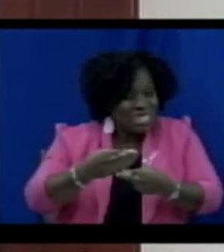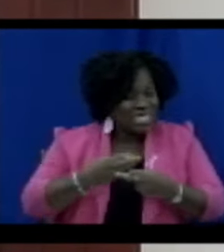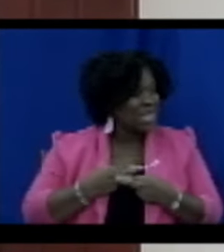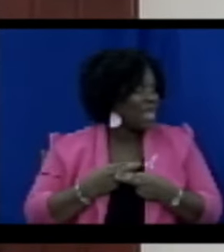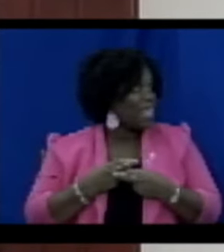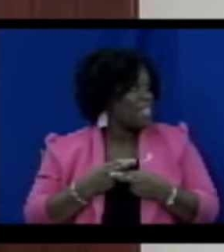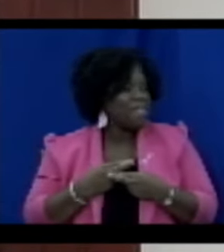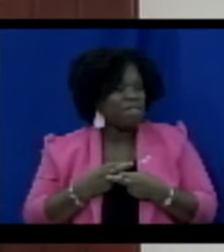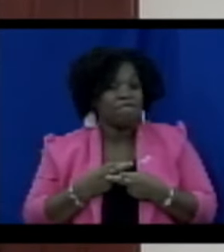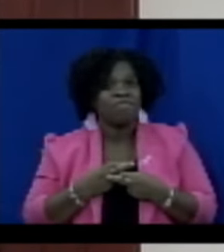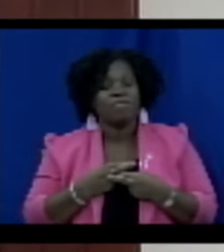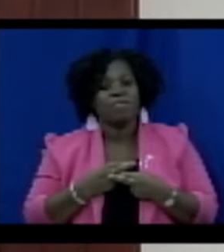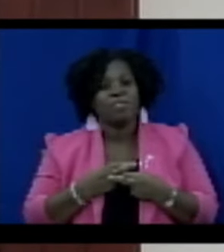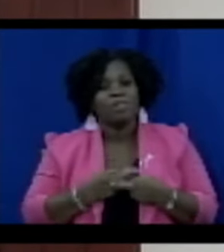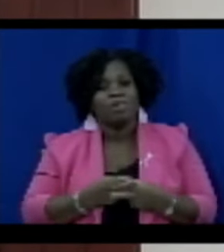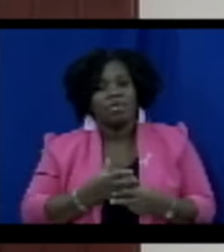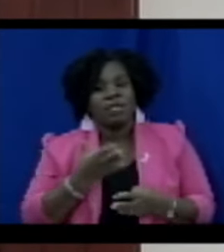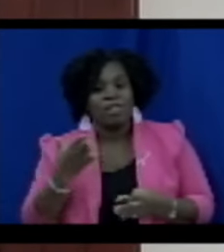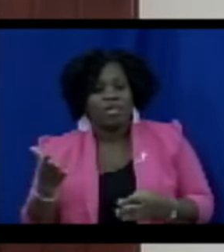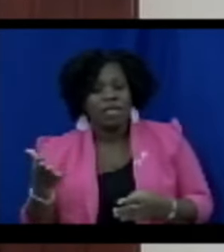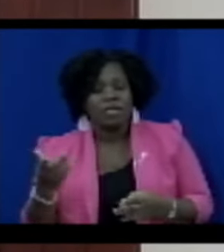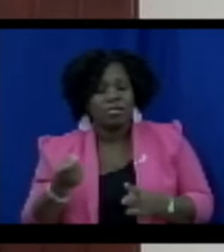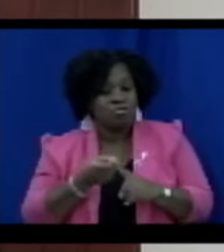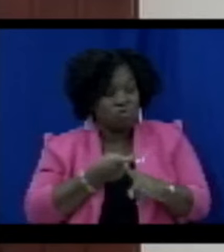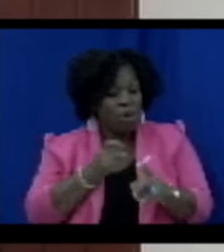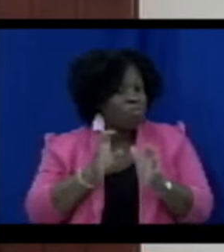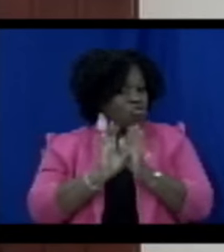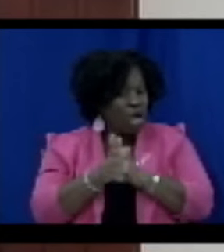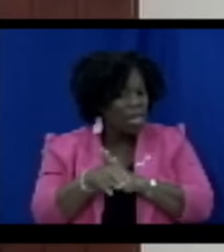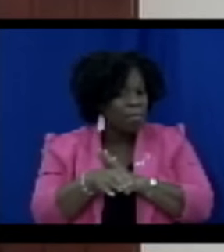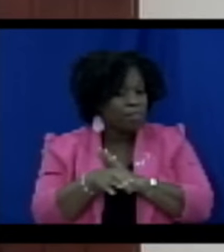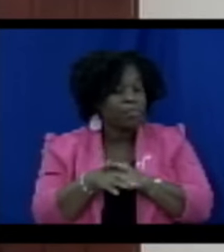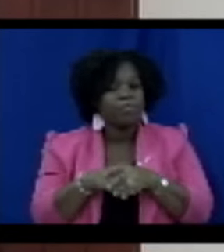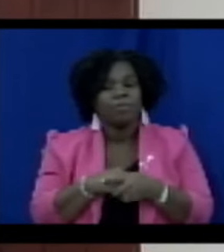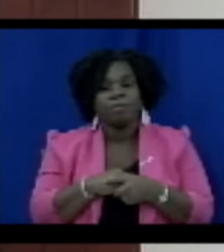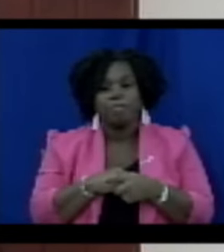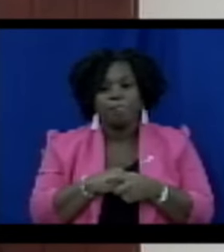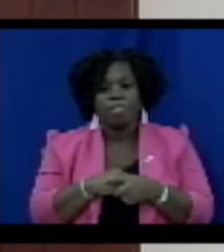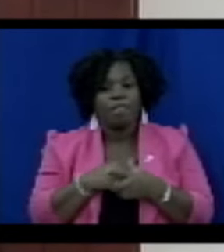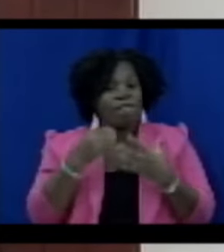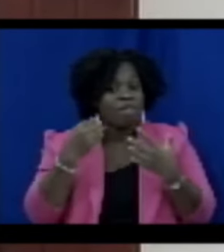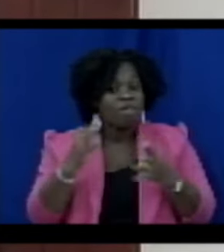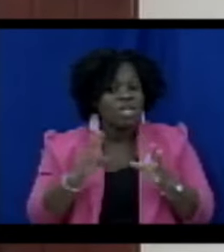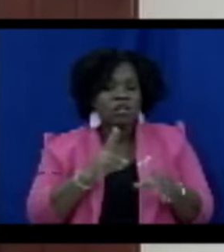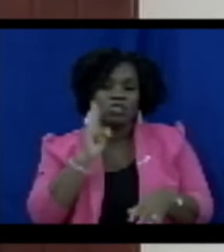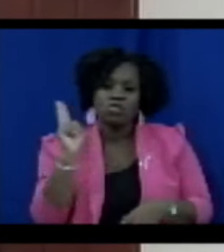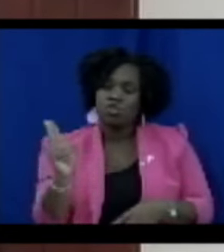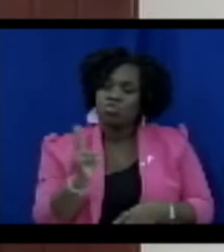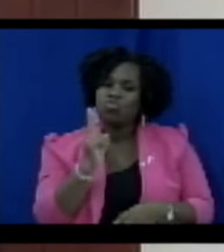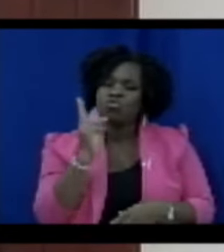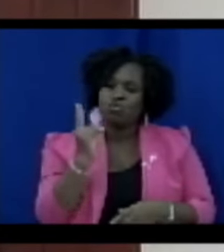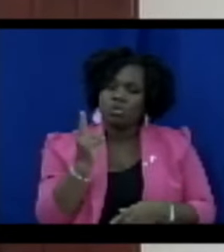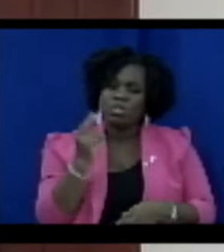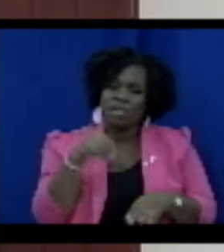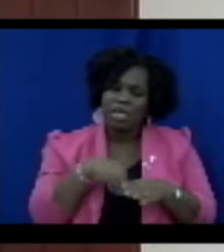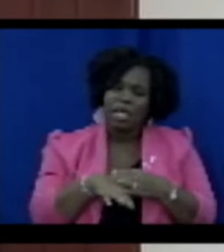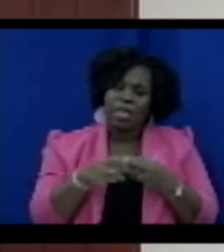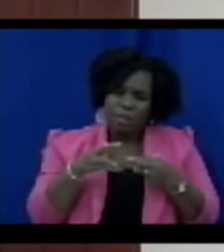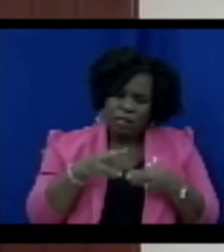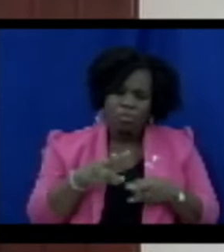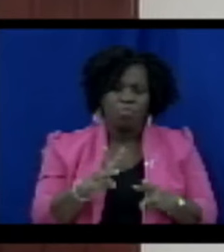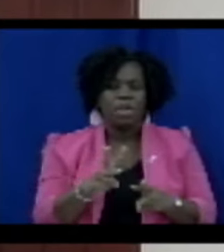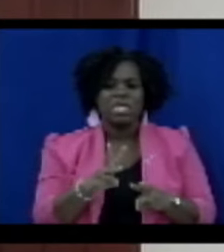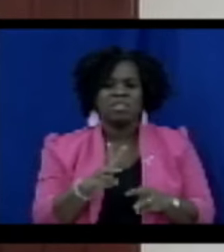directly or indirectly from the commission of a crime, has been used in or in connection with unlawful